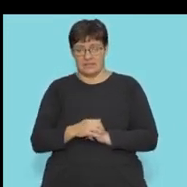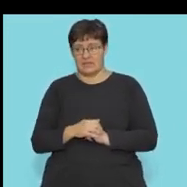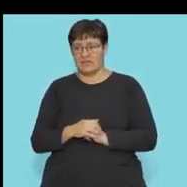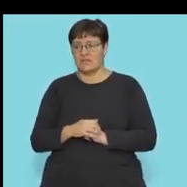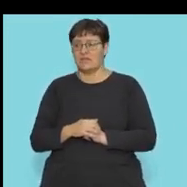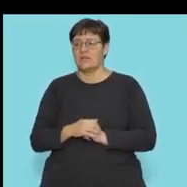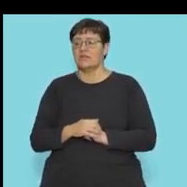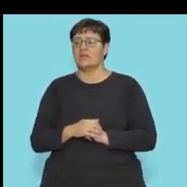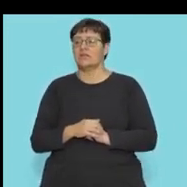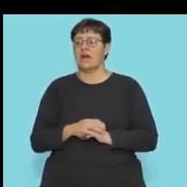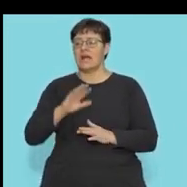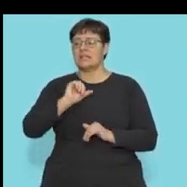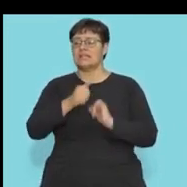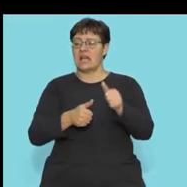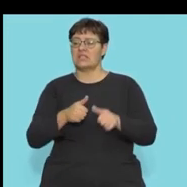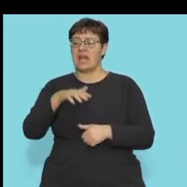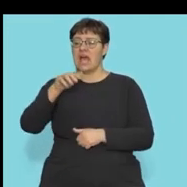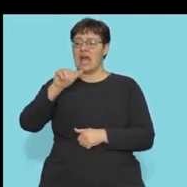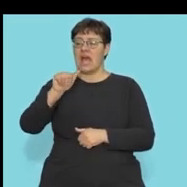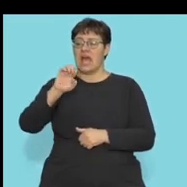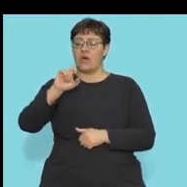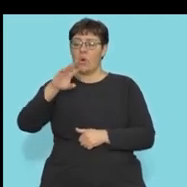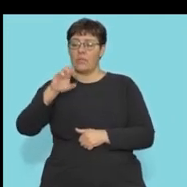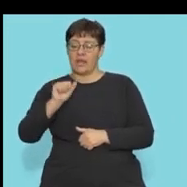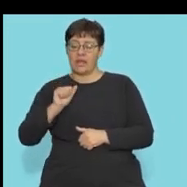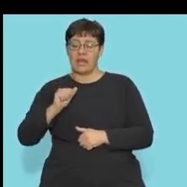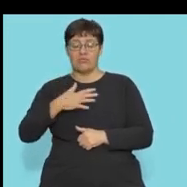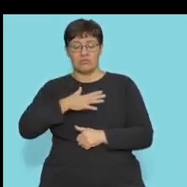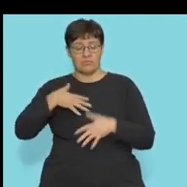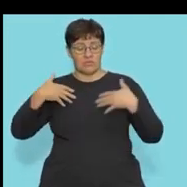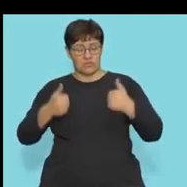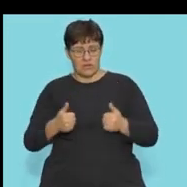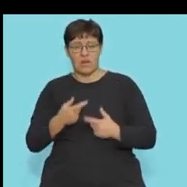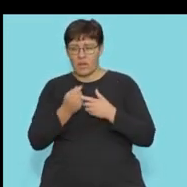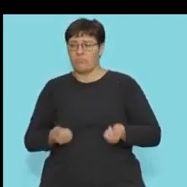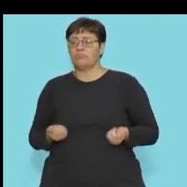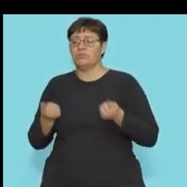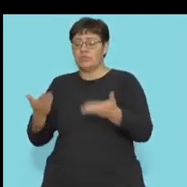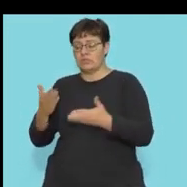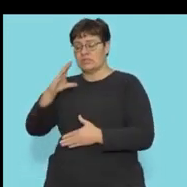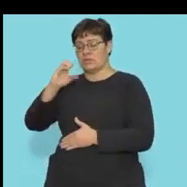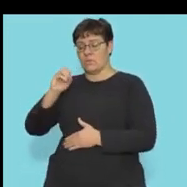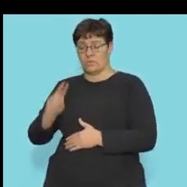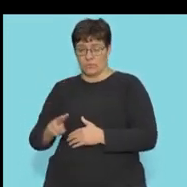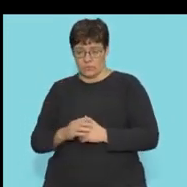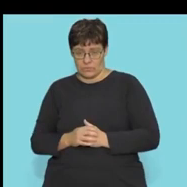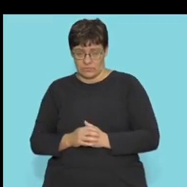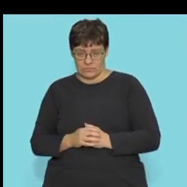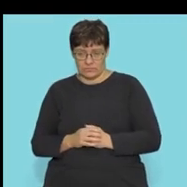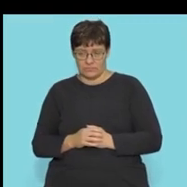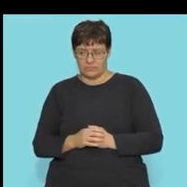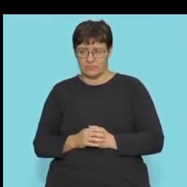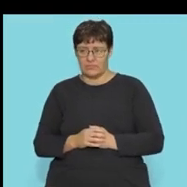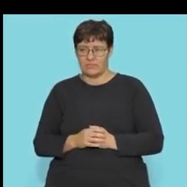The stage of anaerobic respiration that releases carbon dioxide. So we looked at those a